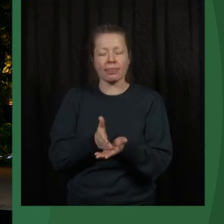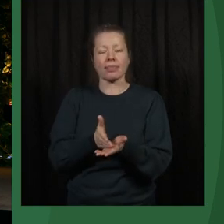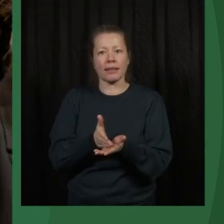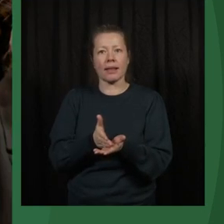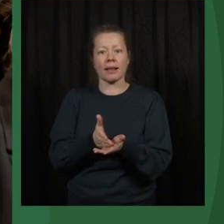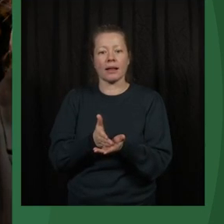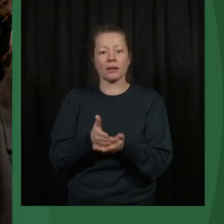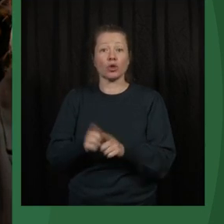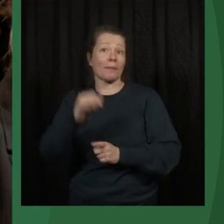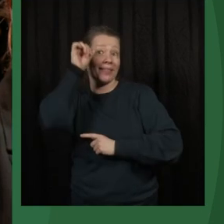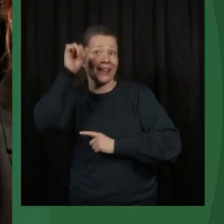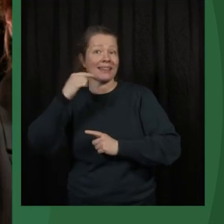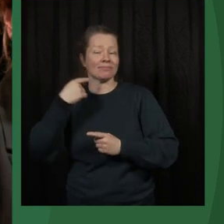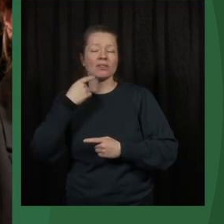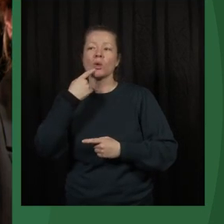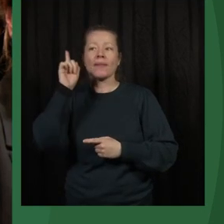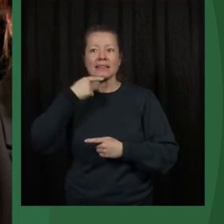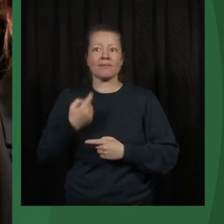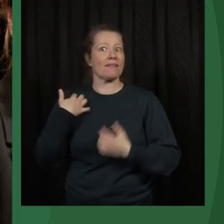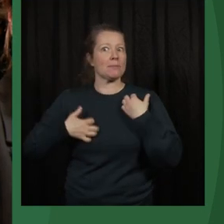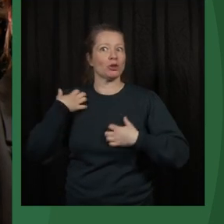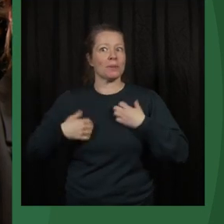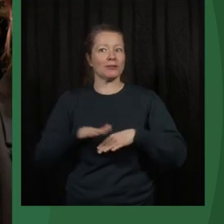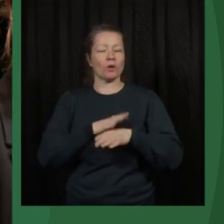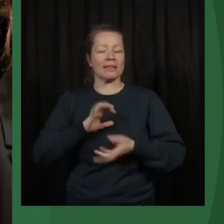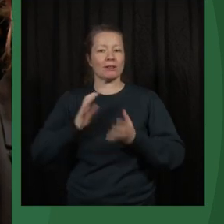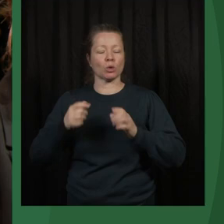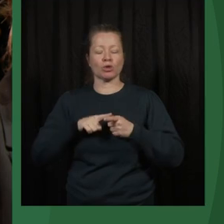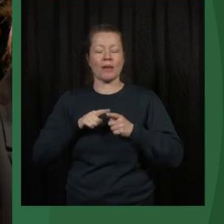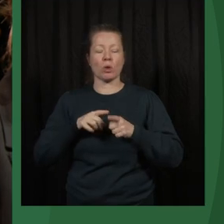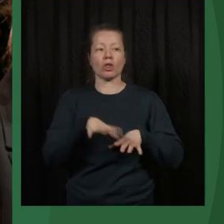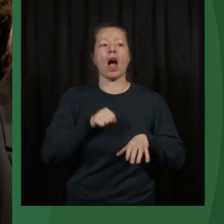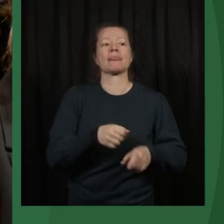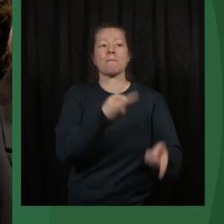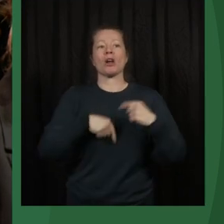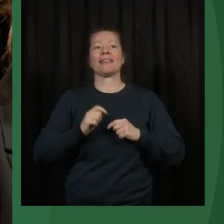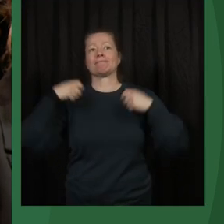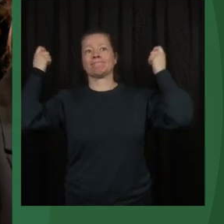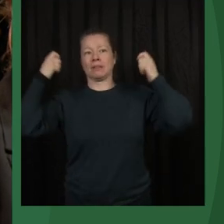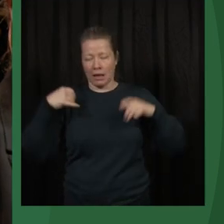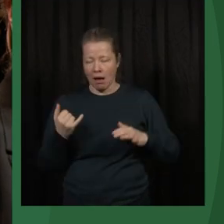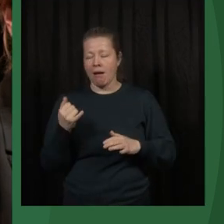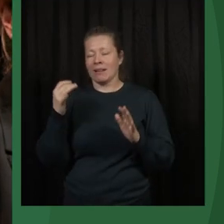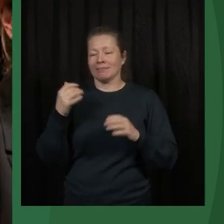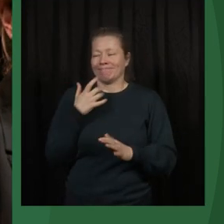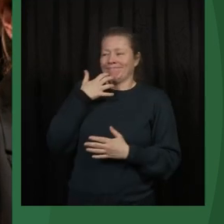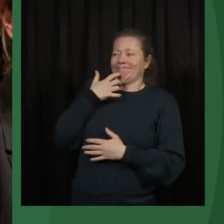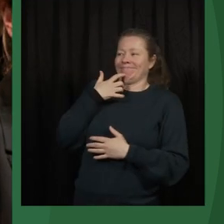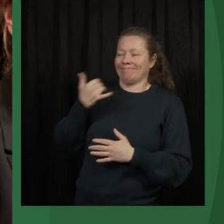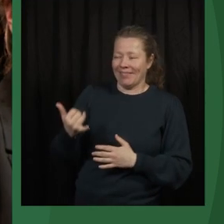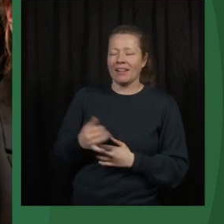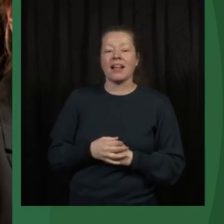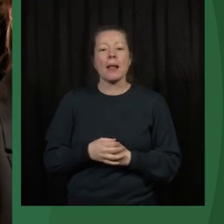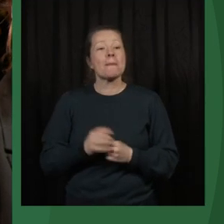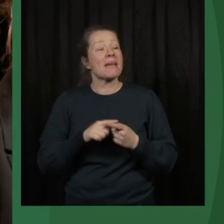As an Indian, I can say we are in a very worried situation now, so we need to reclaim that glory. But but but